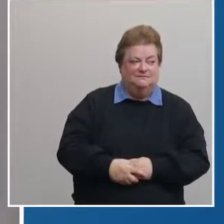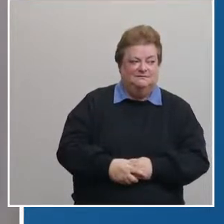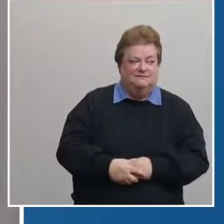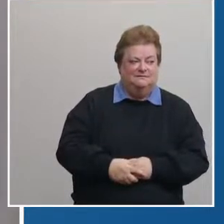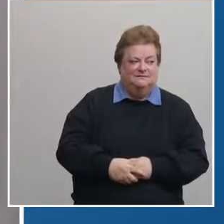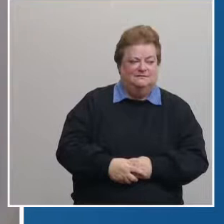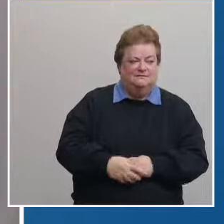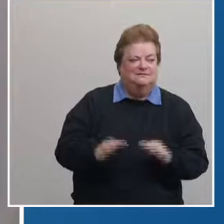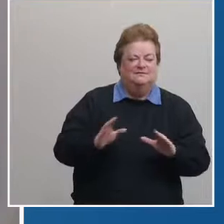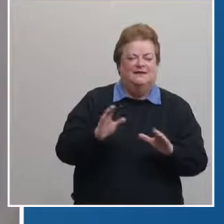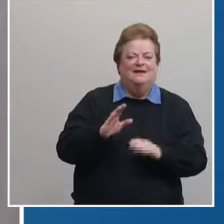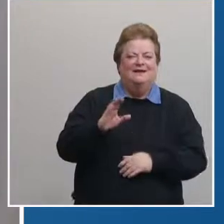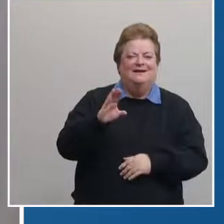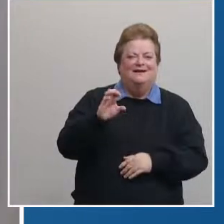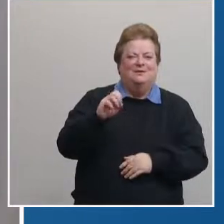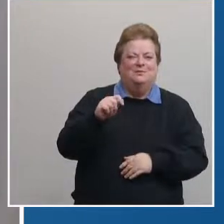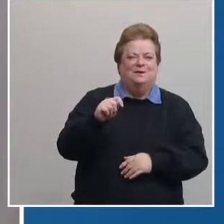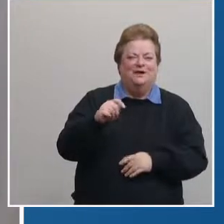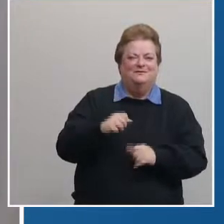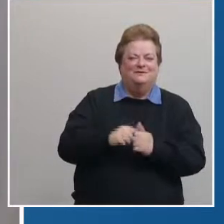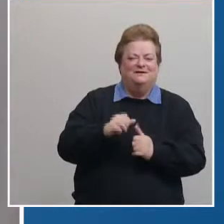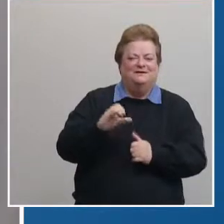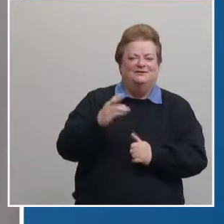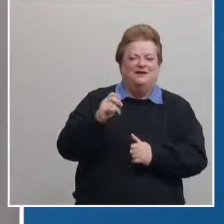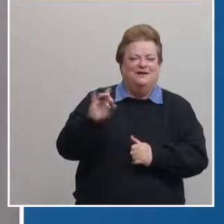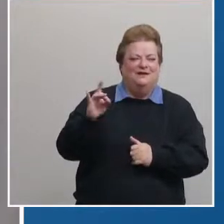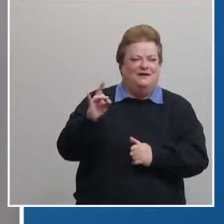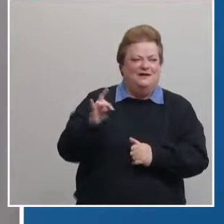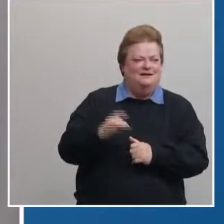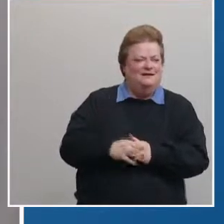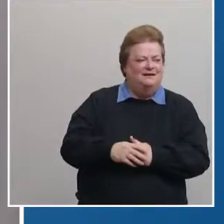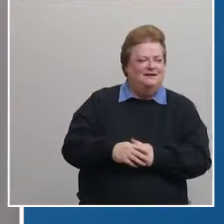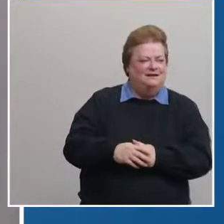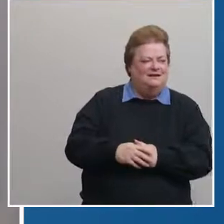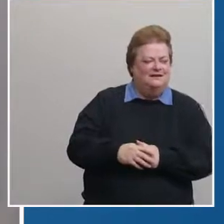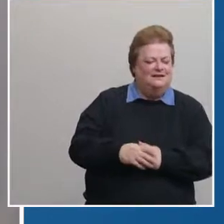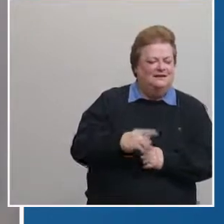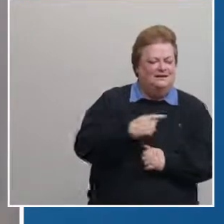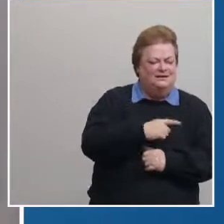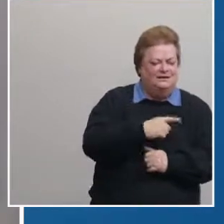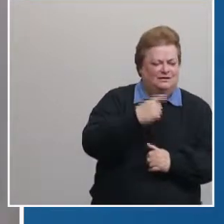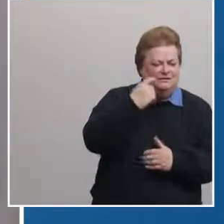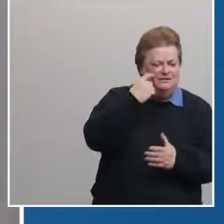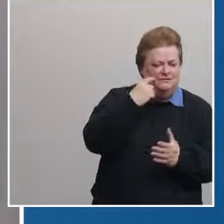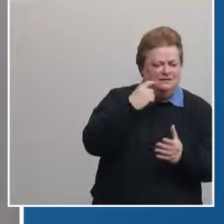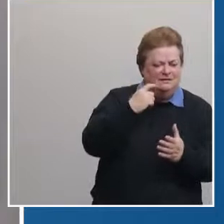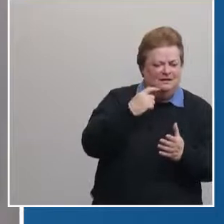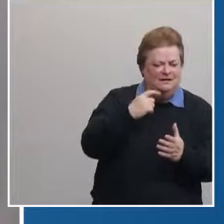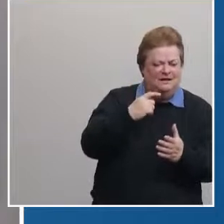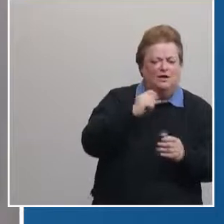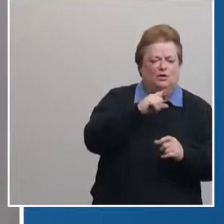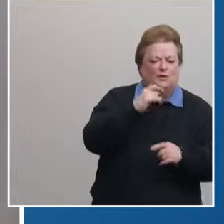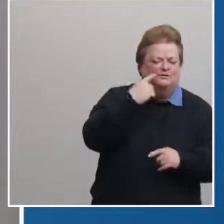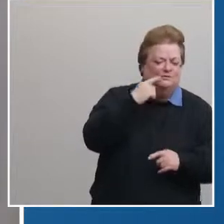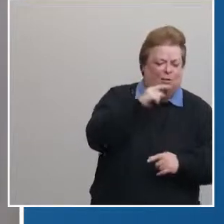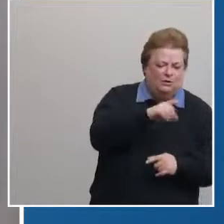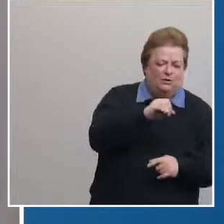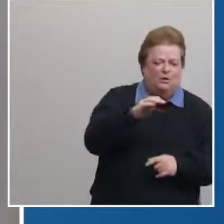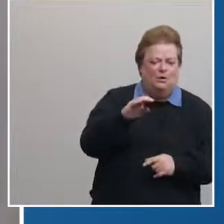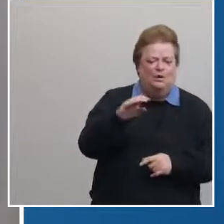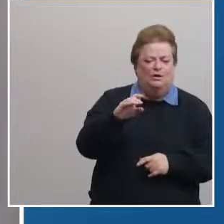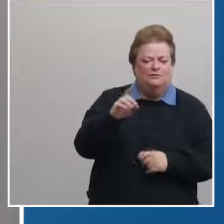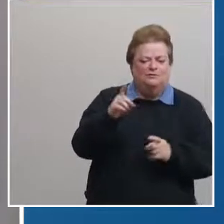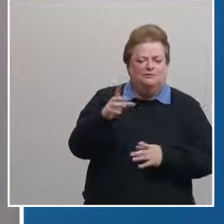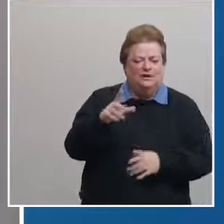oh okay all right this is brent with uh channel just a quick question i don't know if it's better for you mayor or for uh director lopez or both but you know talked about uh